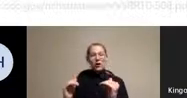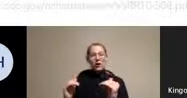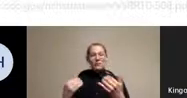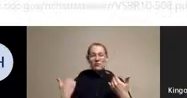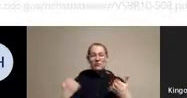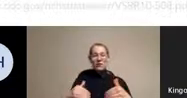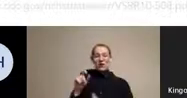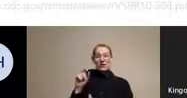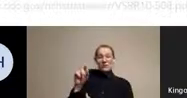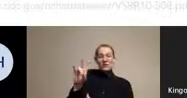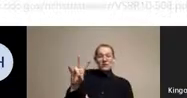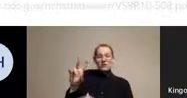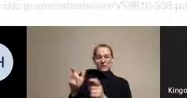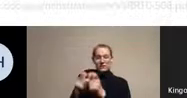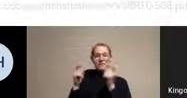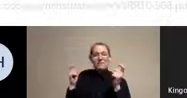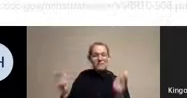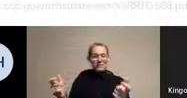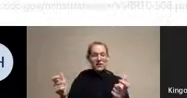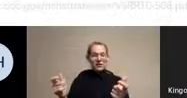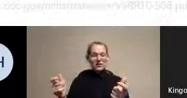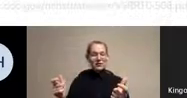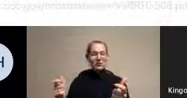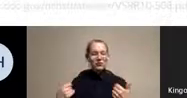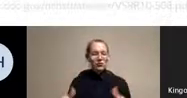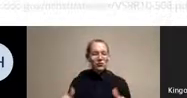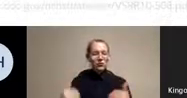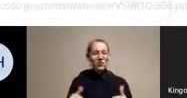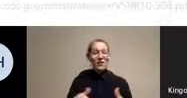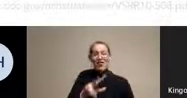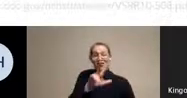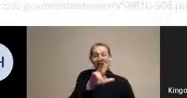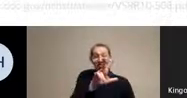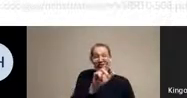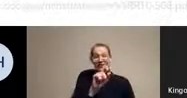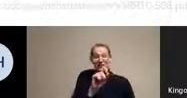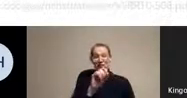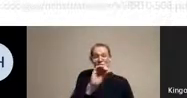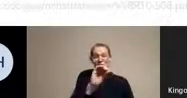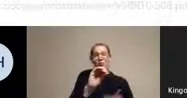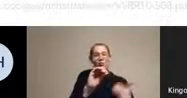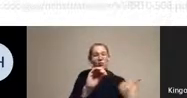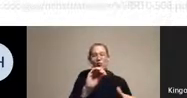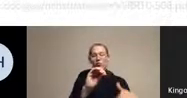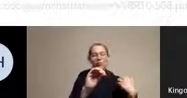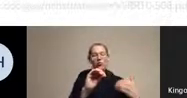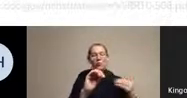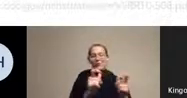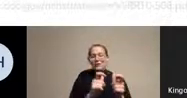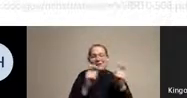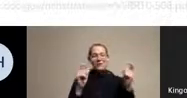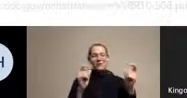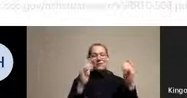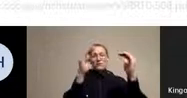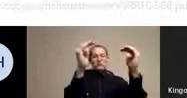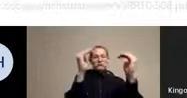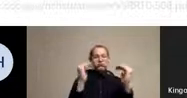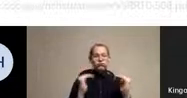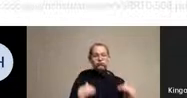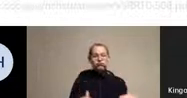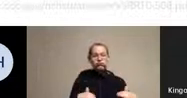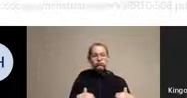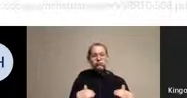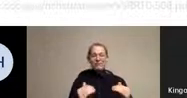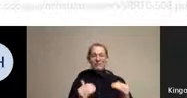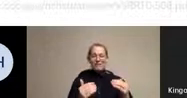Three is really unbelievable. It's really unprecedented in 100 years since the 1918 flu pandemic itself. Now, I'm showing you